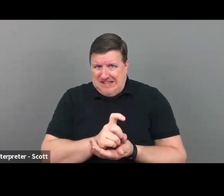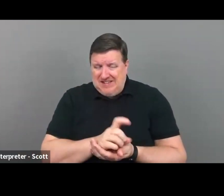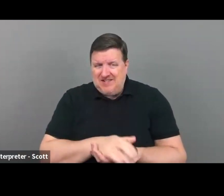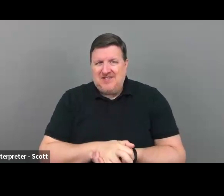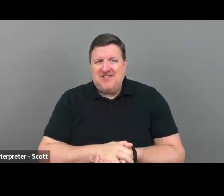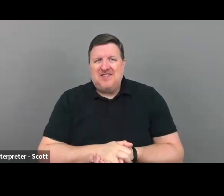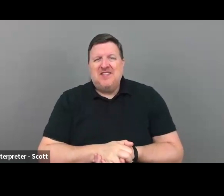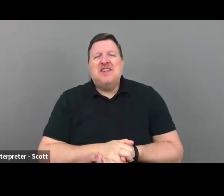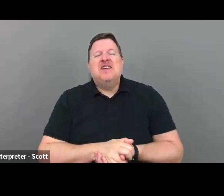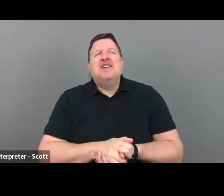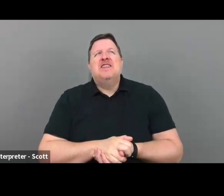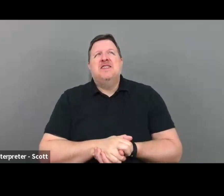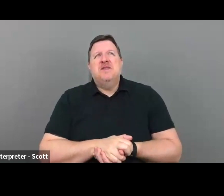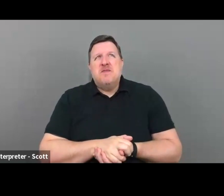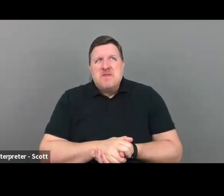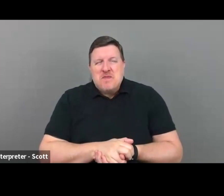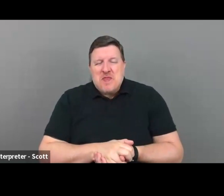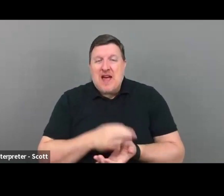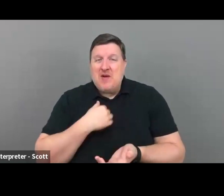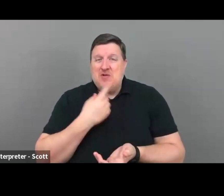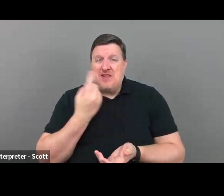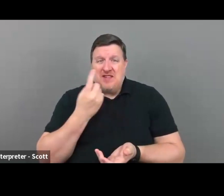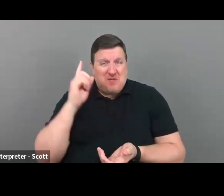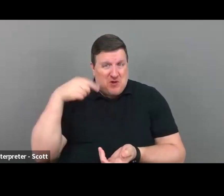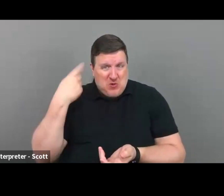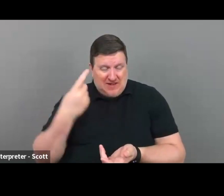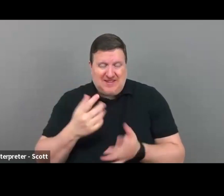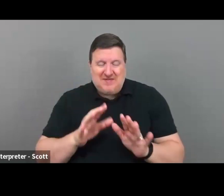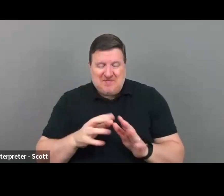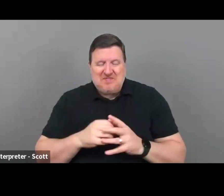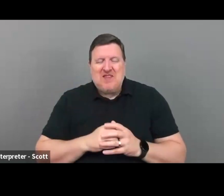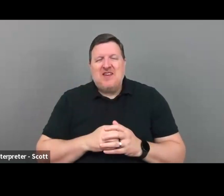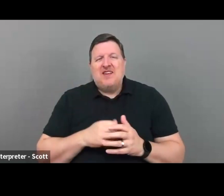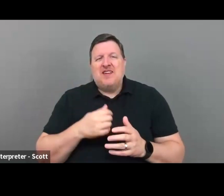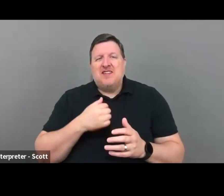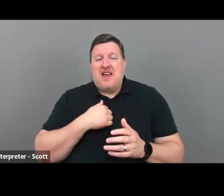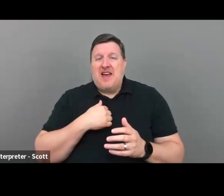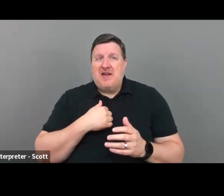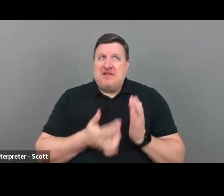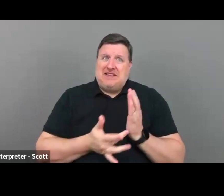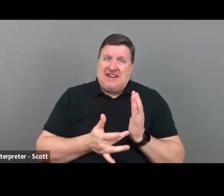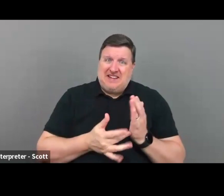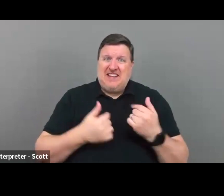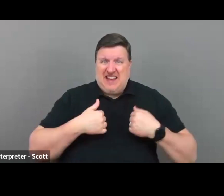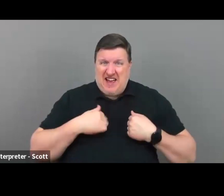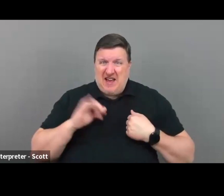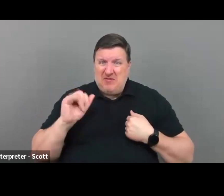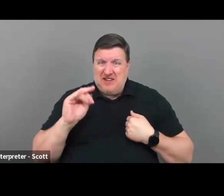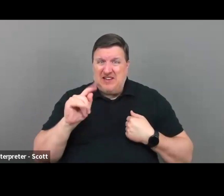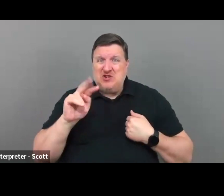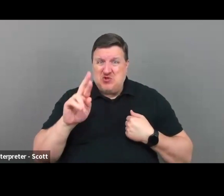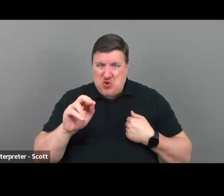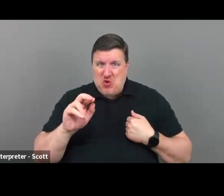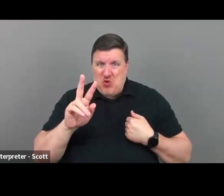I'm going to say something crazy because I'm actually, um, technically an introvert. Um,